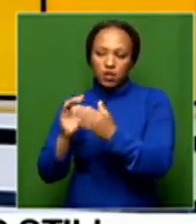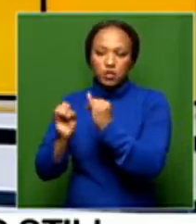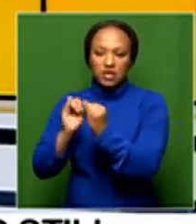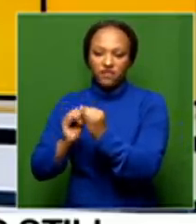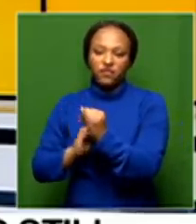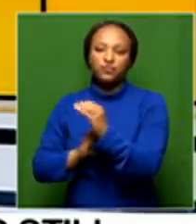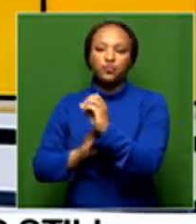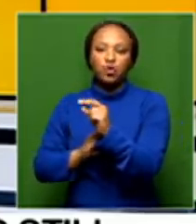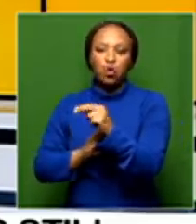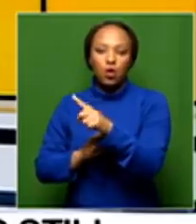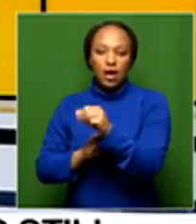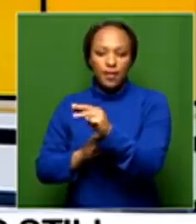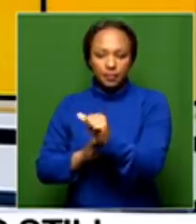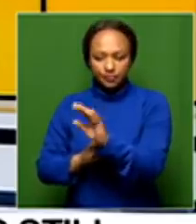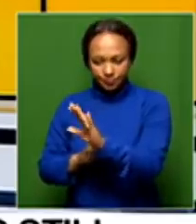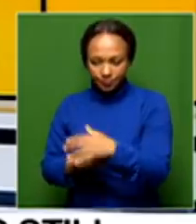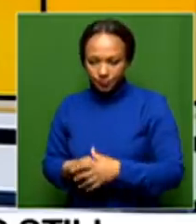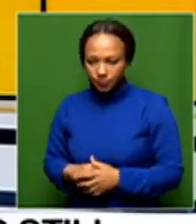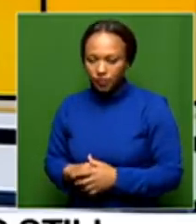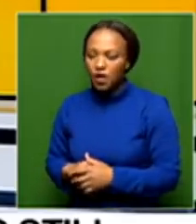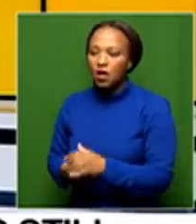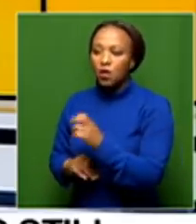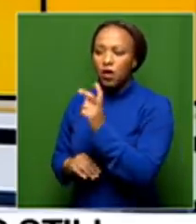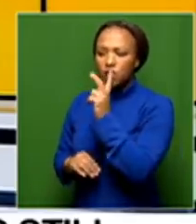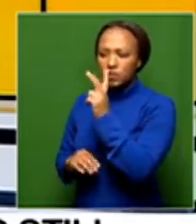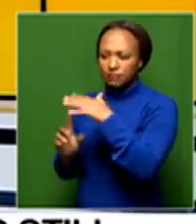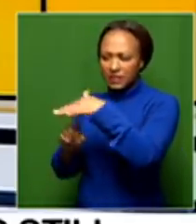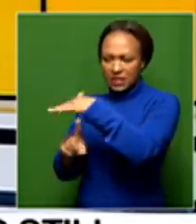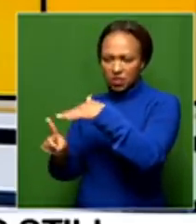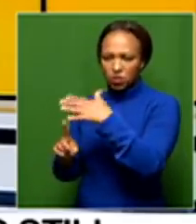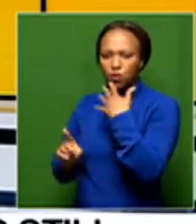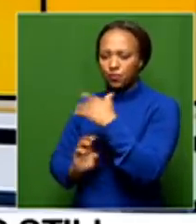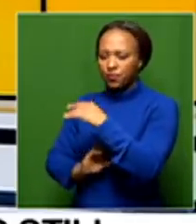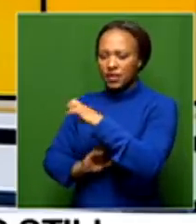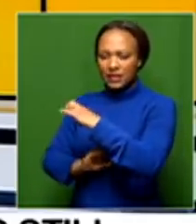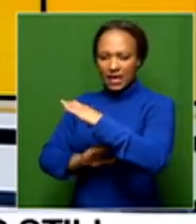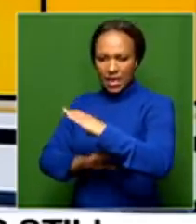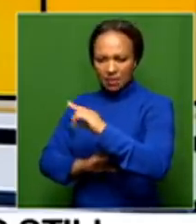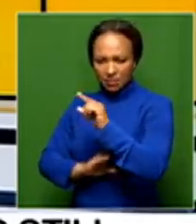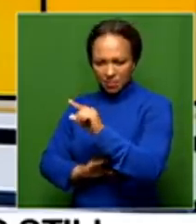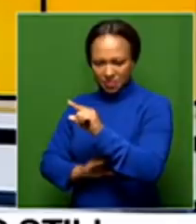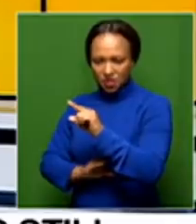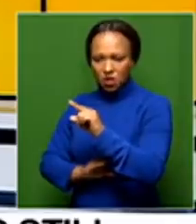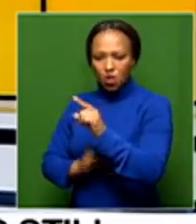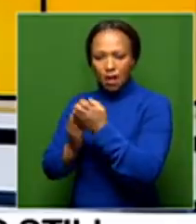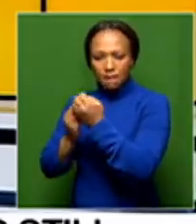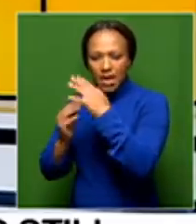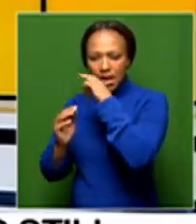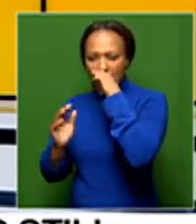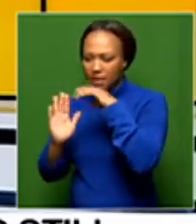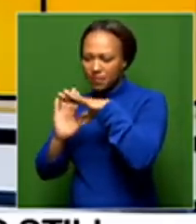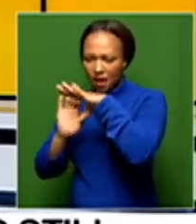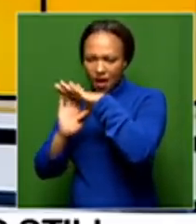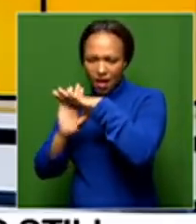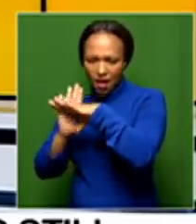on Gama. But just in terms of having a look at the situation that's unfolding in the Eastern Cape, because there are a lot of names that have come through.